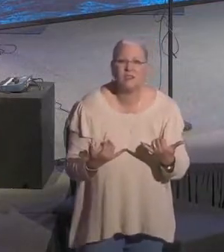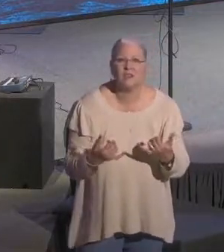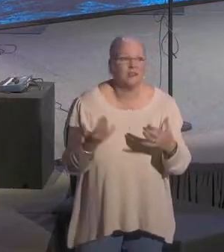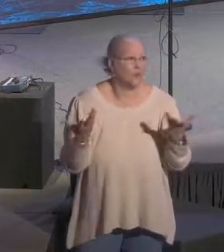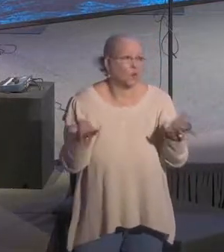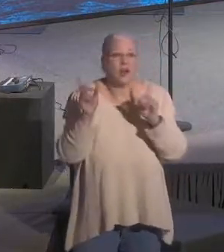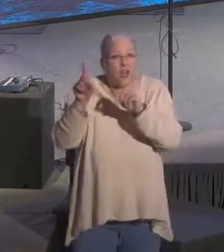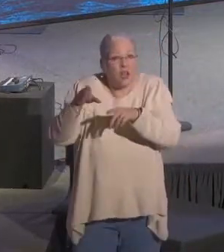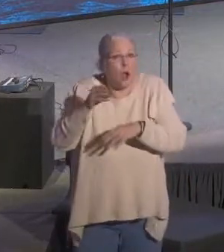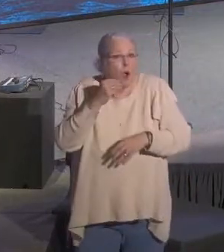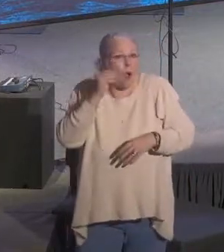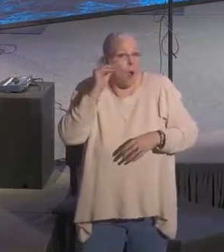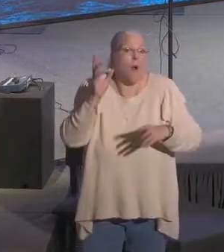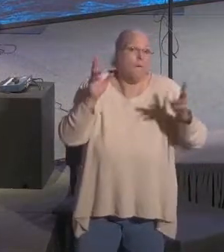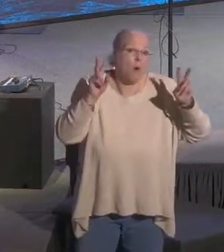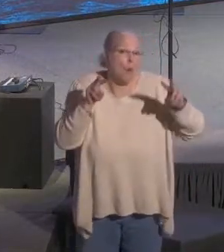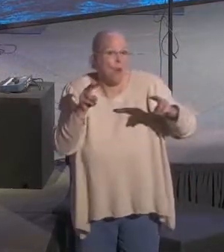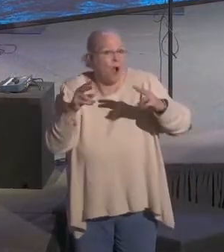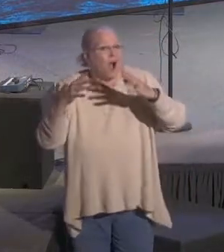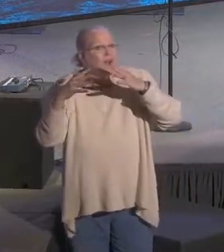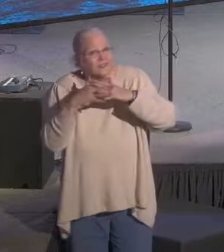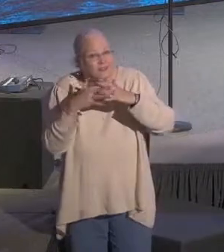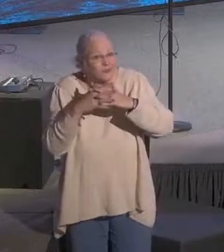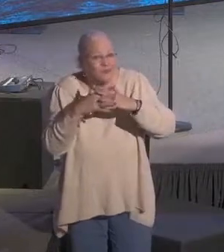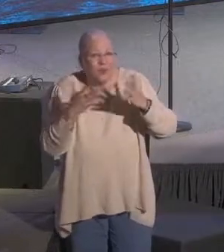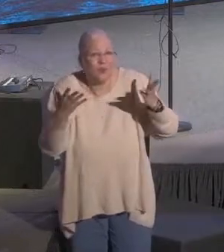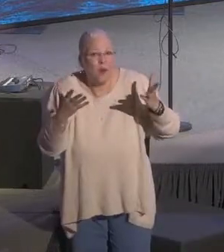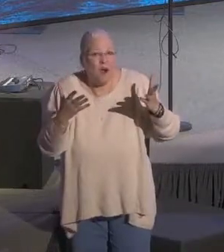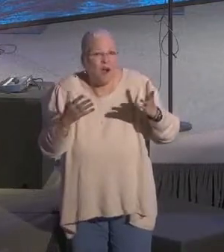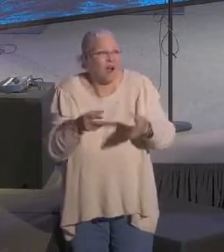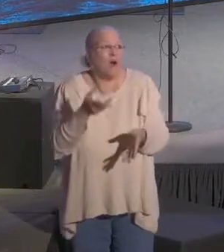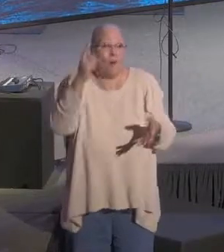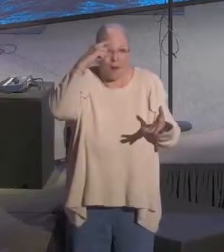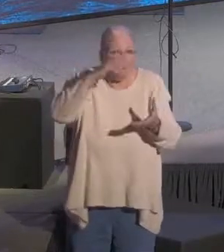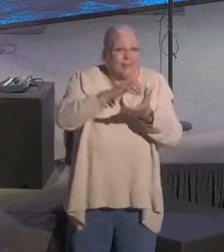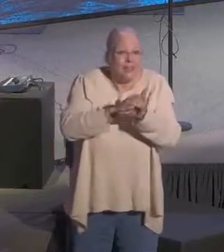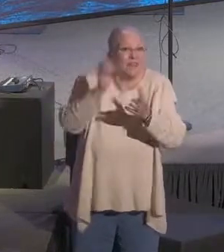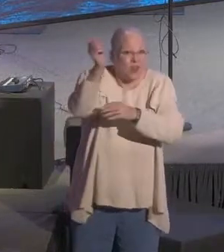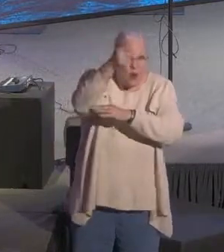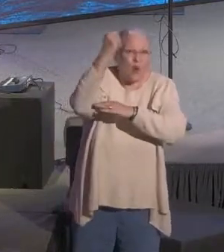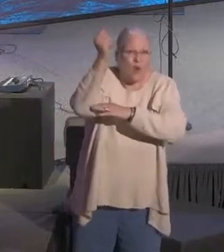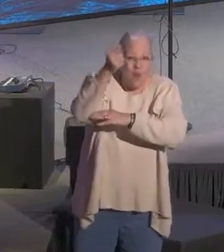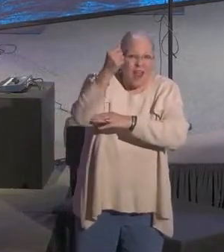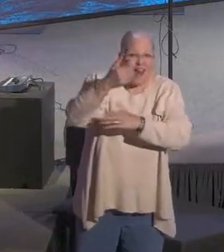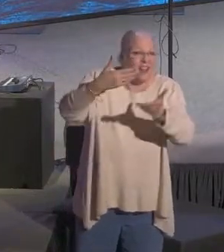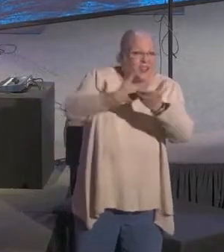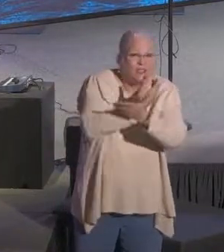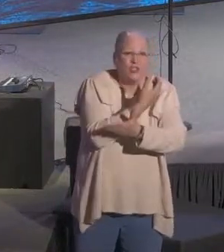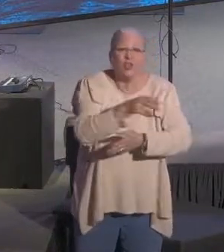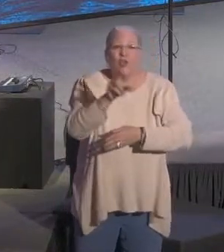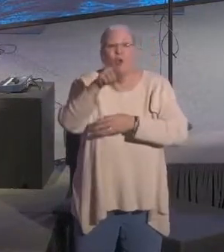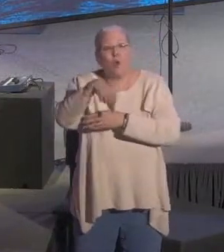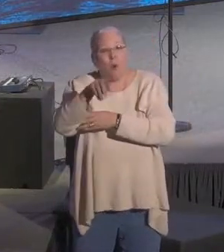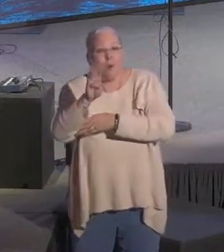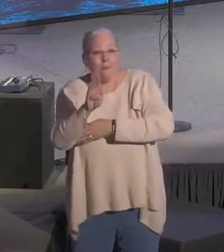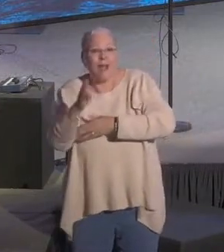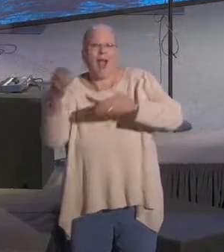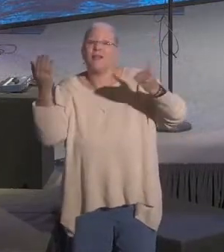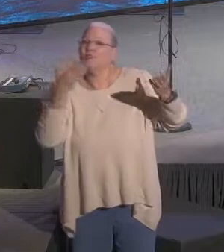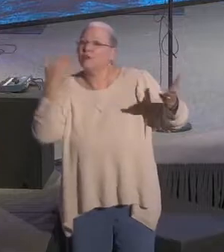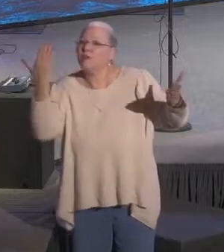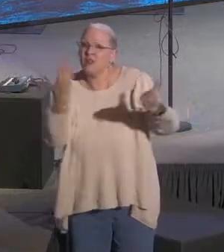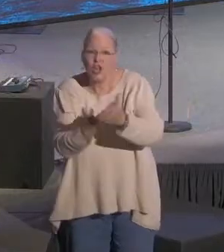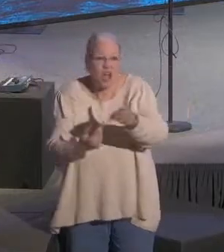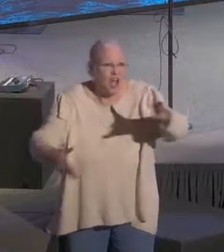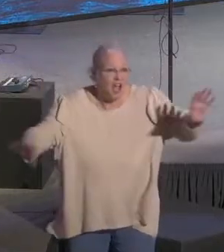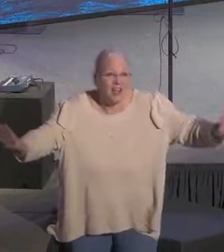you watch that football game, we're still believing we're gonna win this game today and this new QUB is gonna come through. You know what, there's a lot of things that we can be passionate